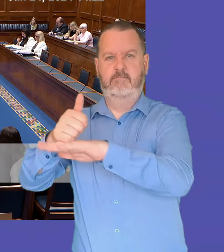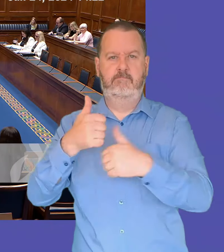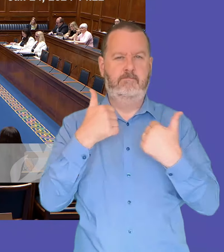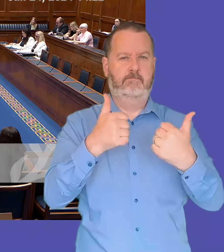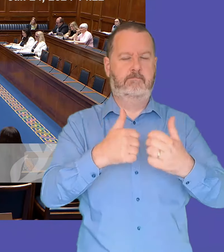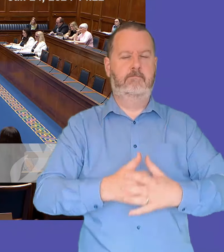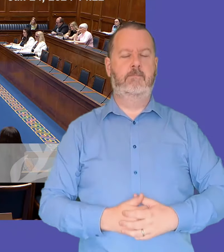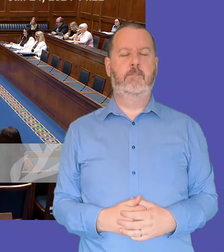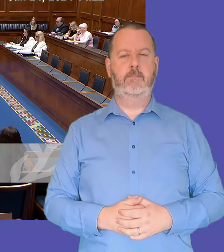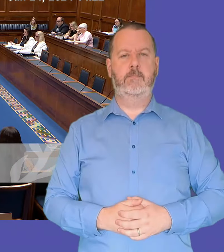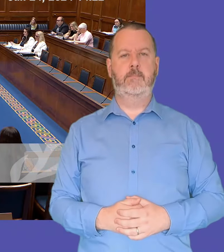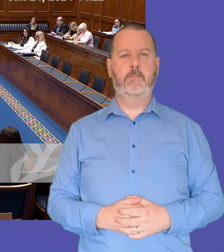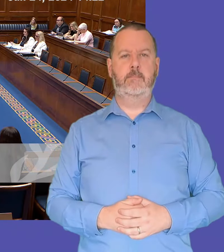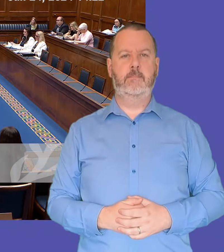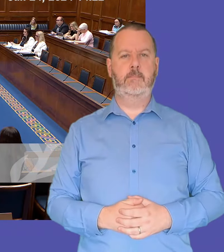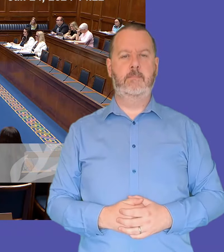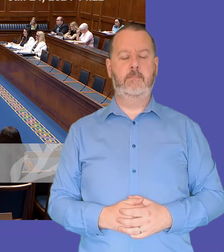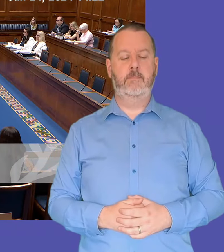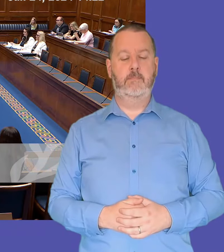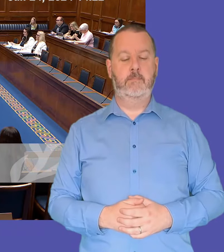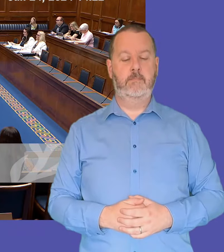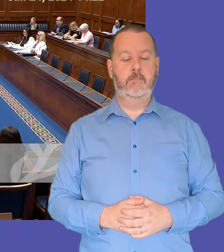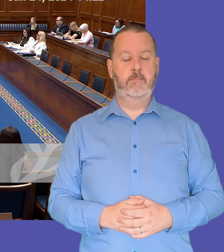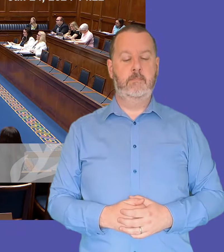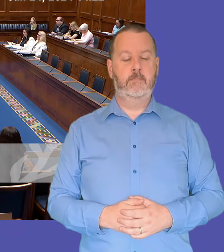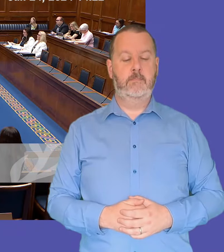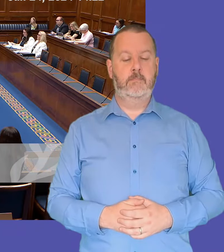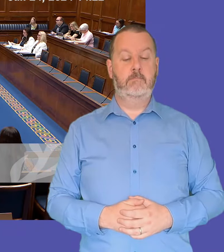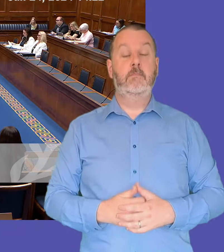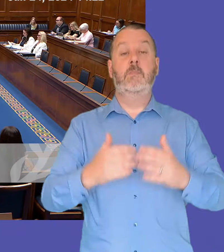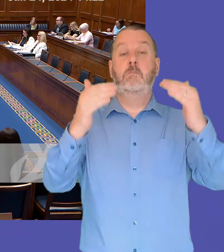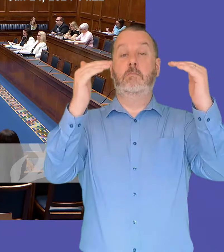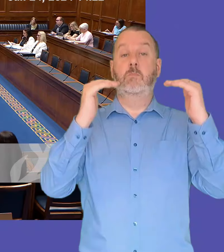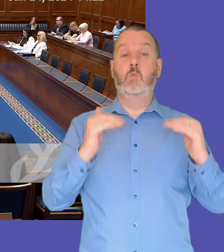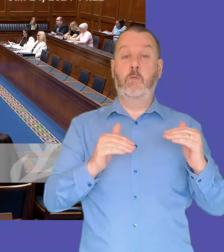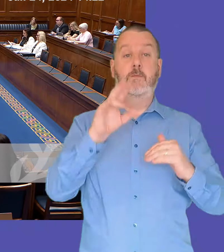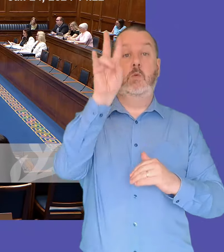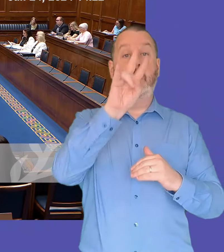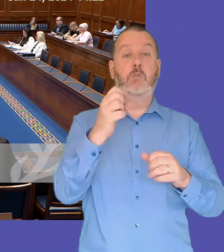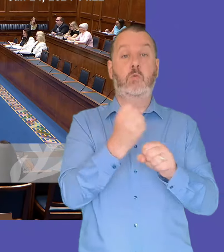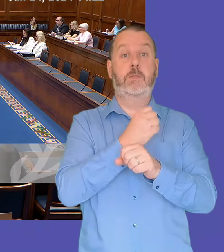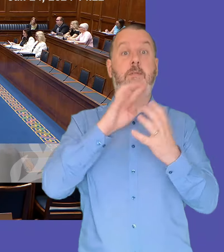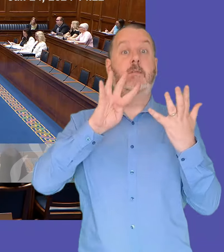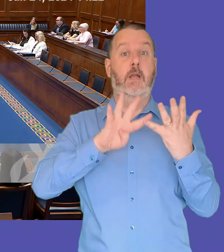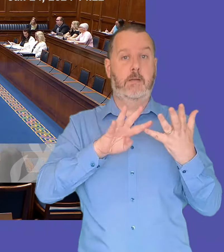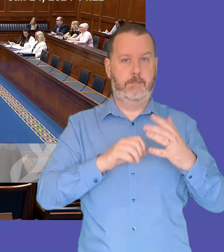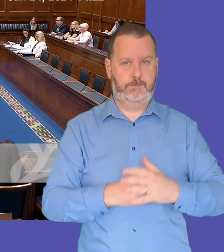murphy we last can call your question name first minister